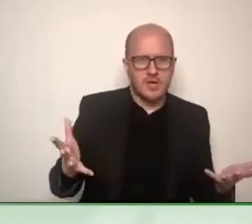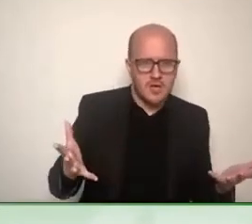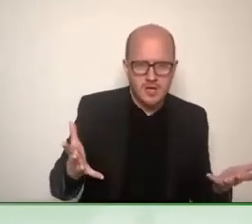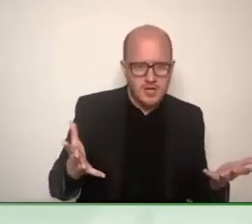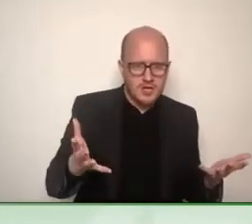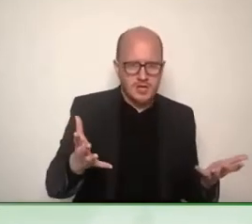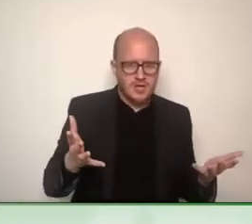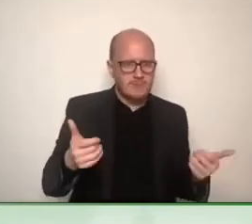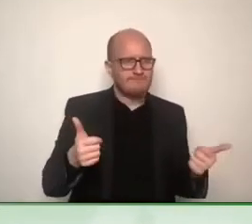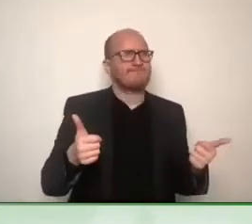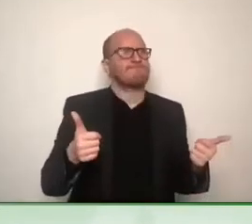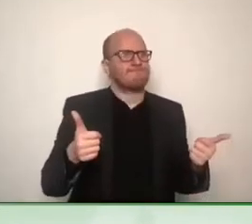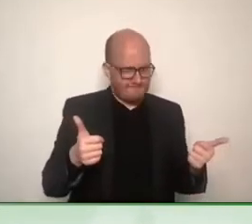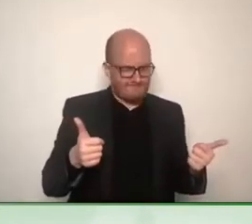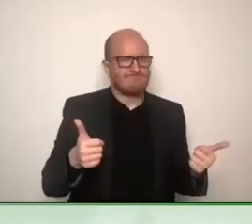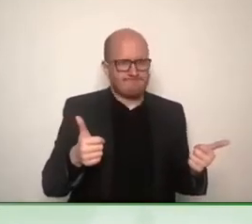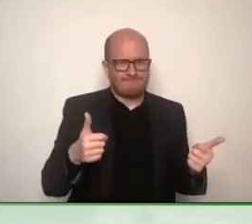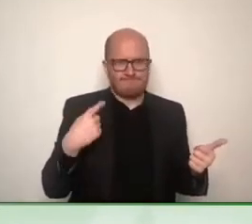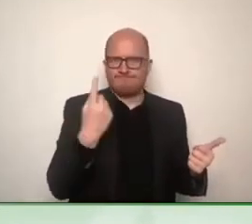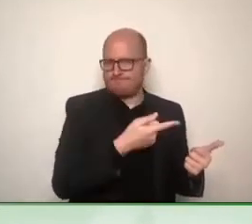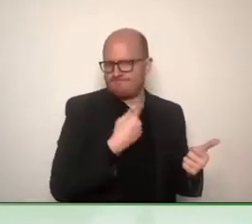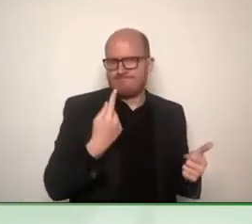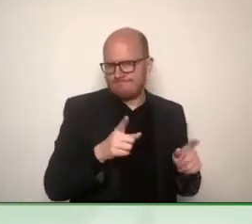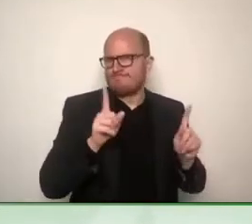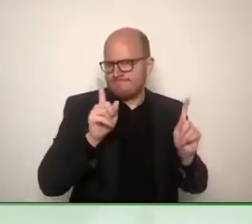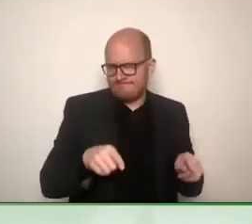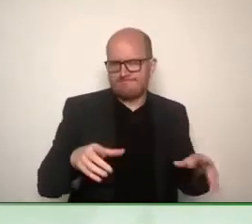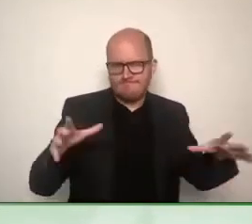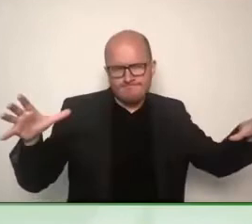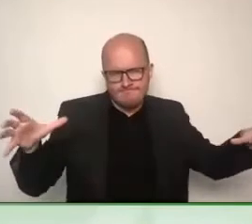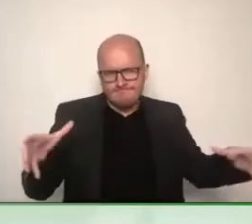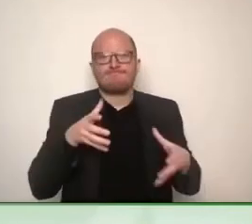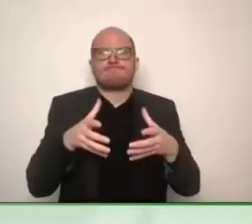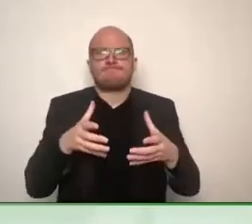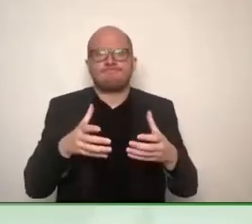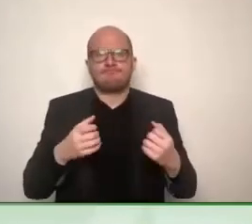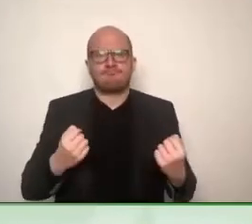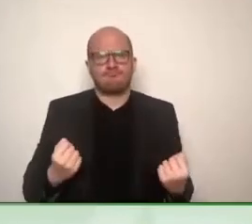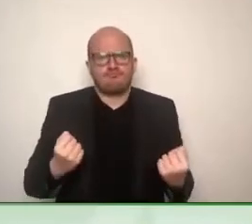essential to tackle these major problems. And that has just grown inside.